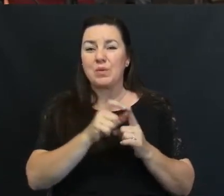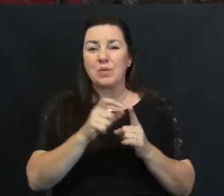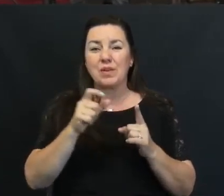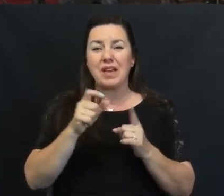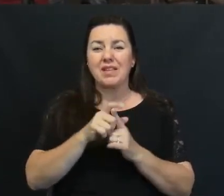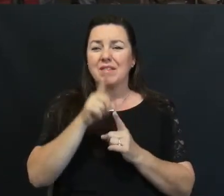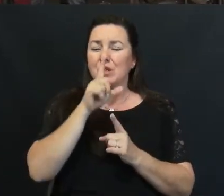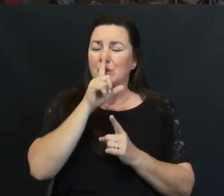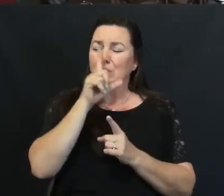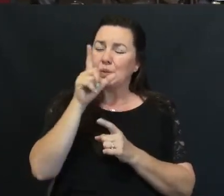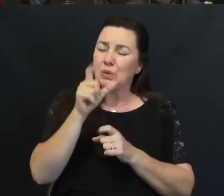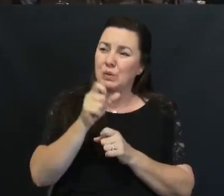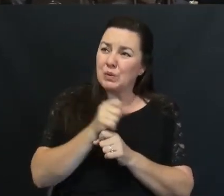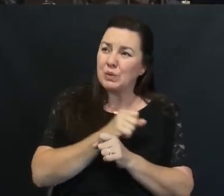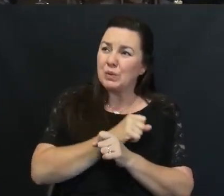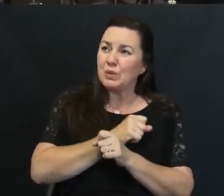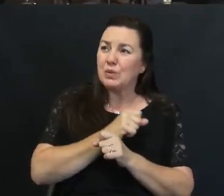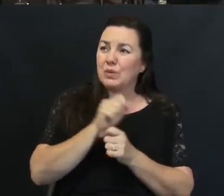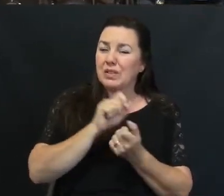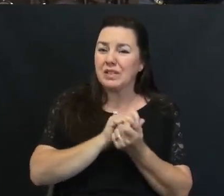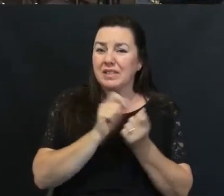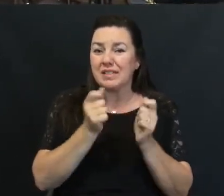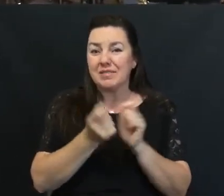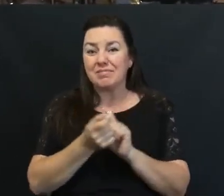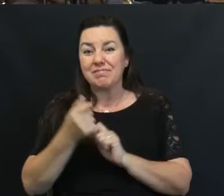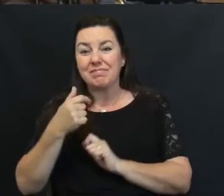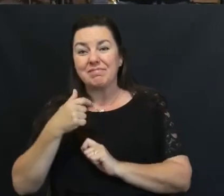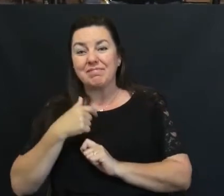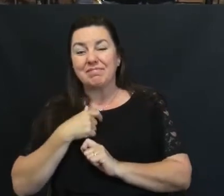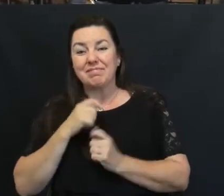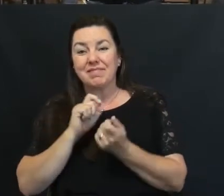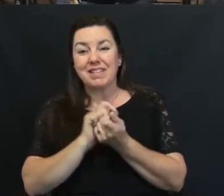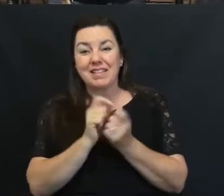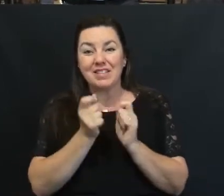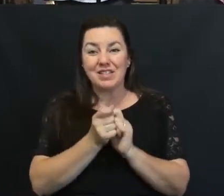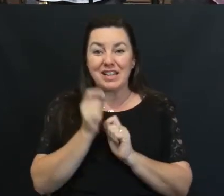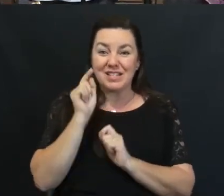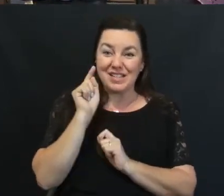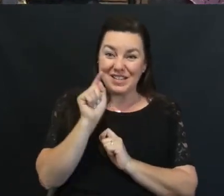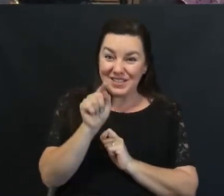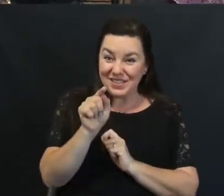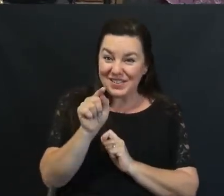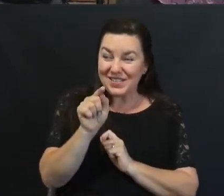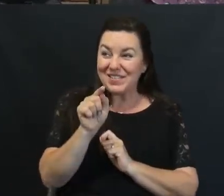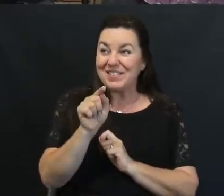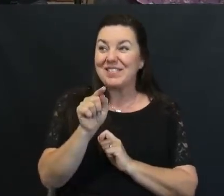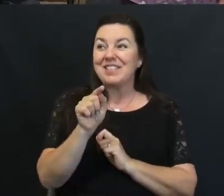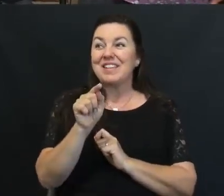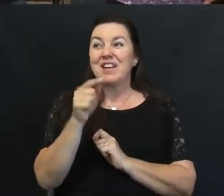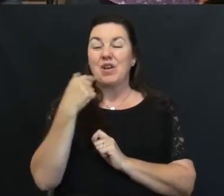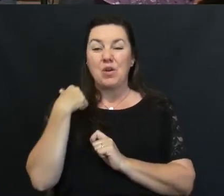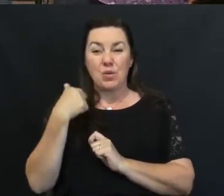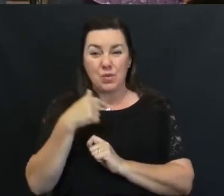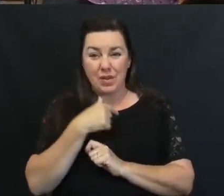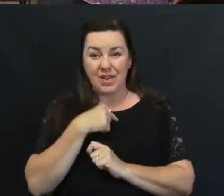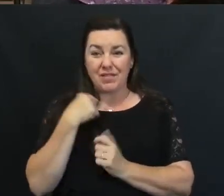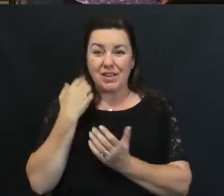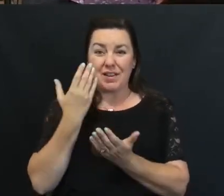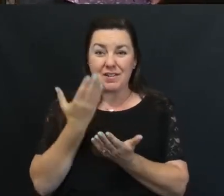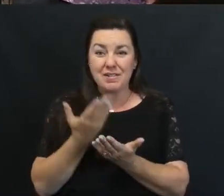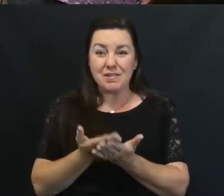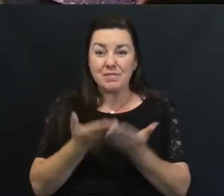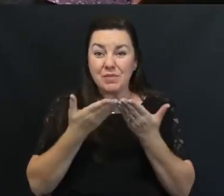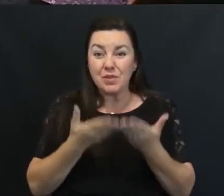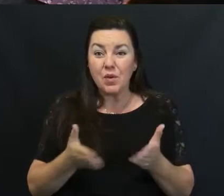ever true, changing me and changing you. We have